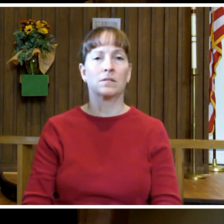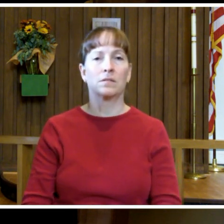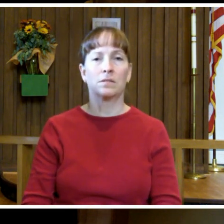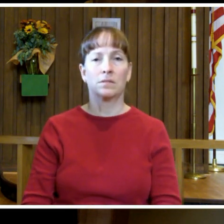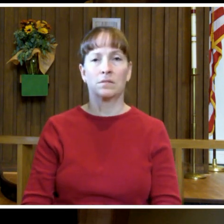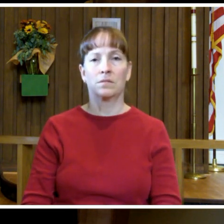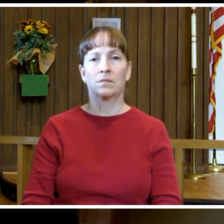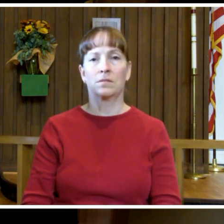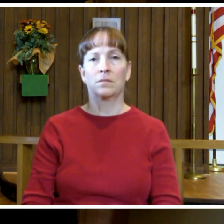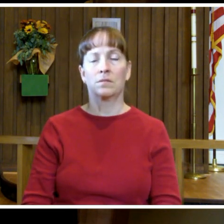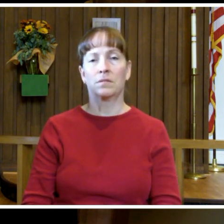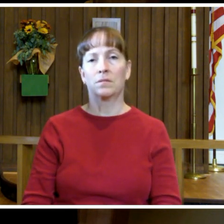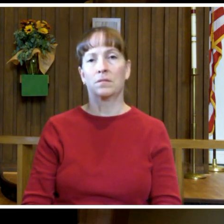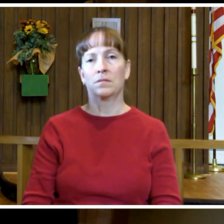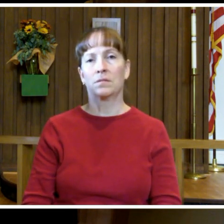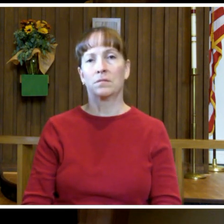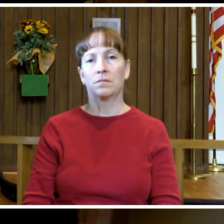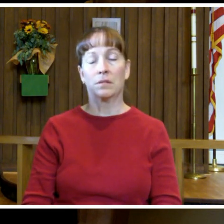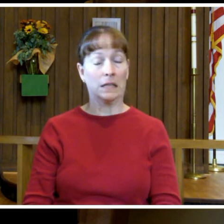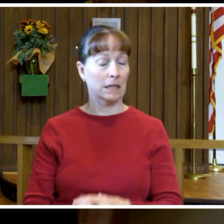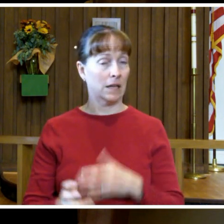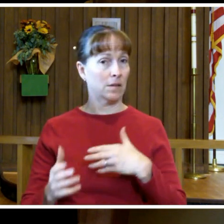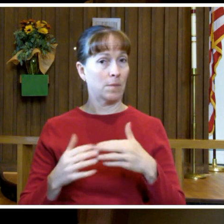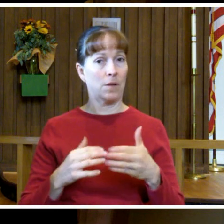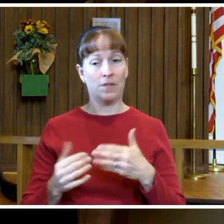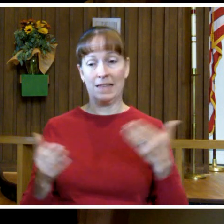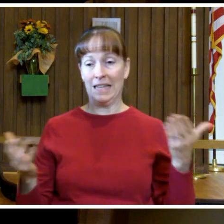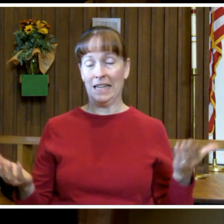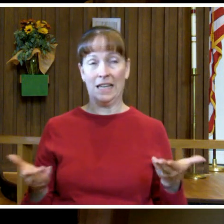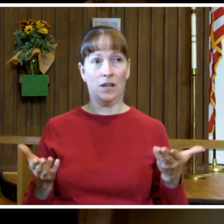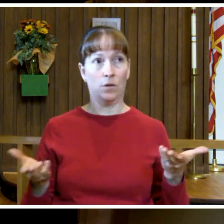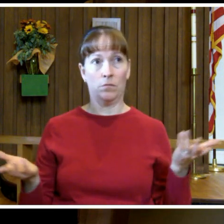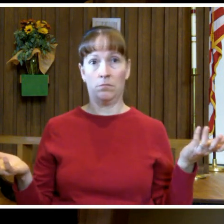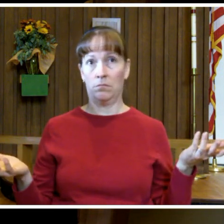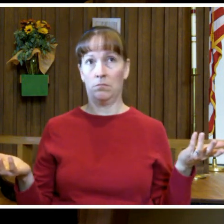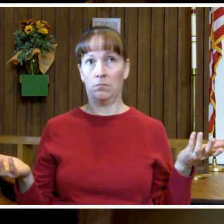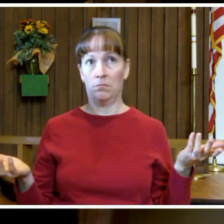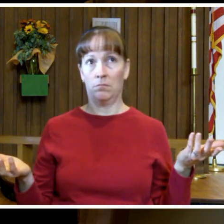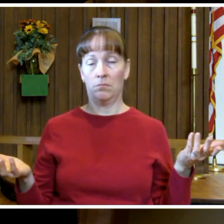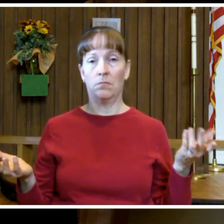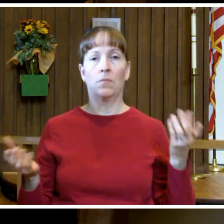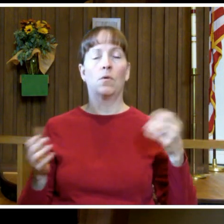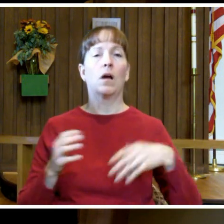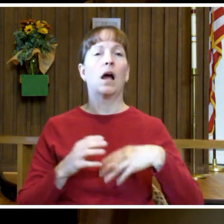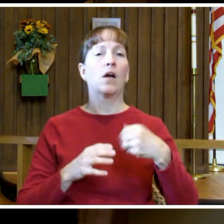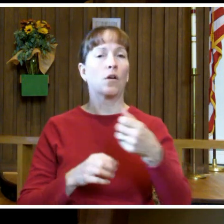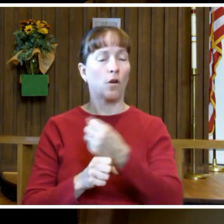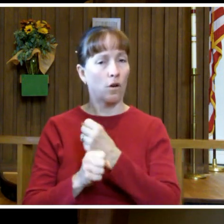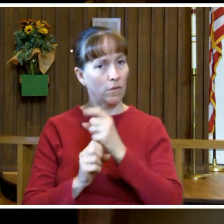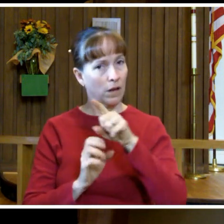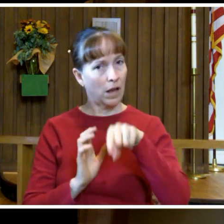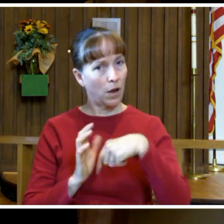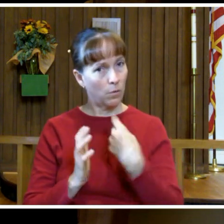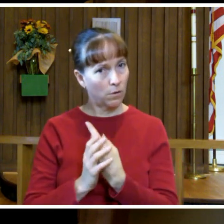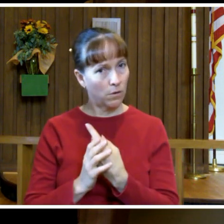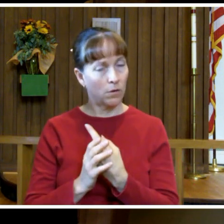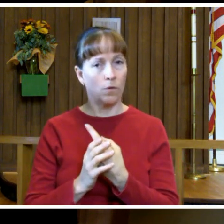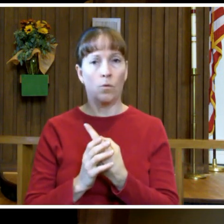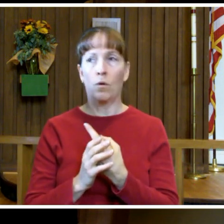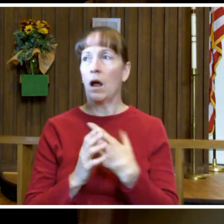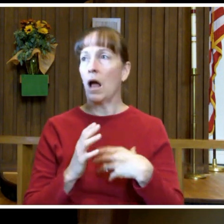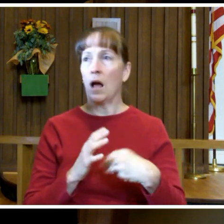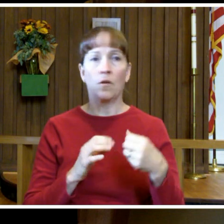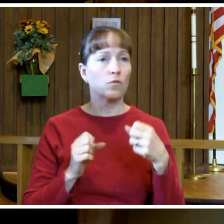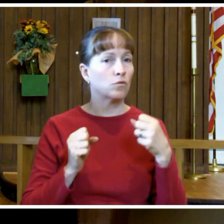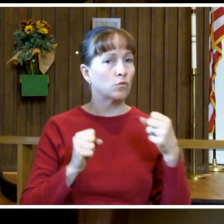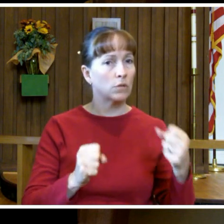whether that's here in this sanctuary, there in coffee hour, out on